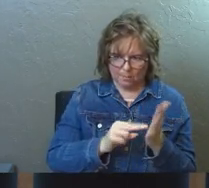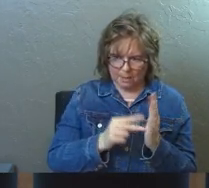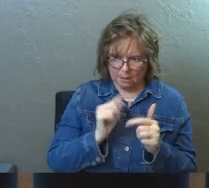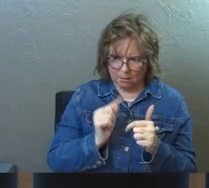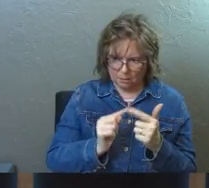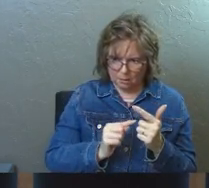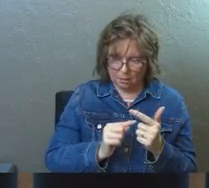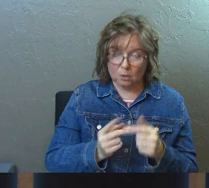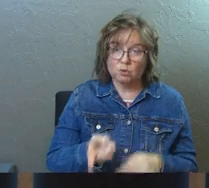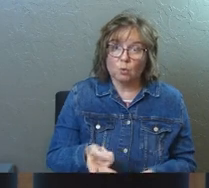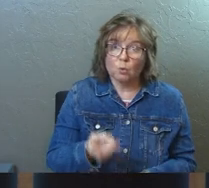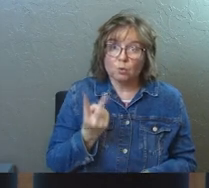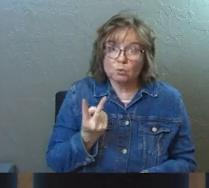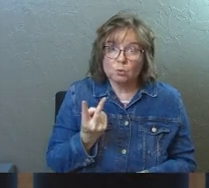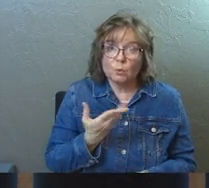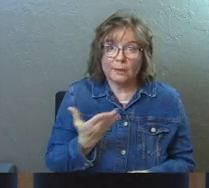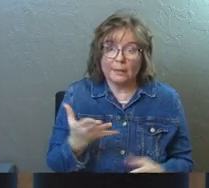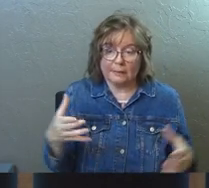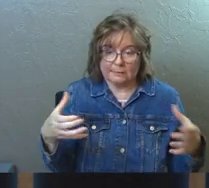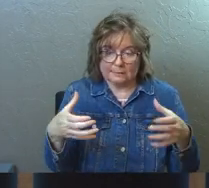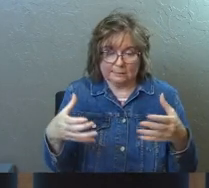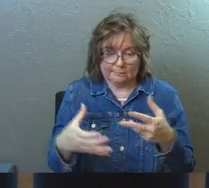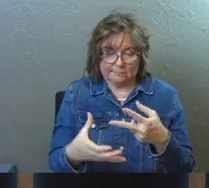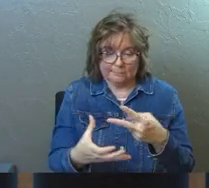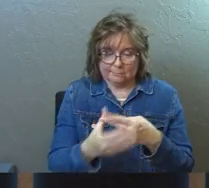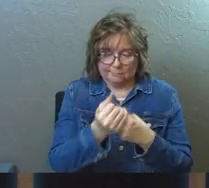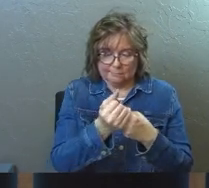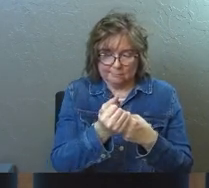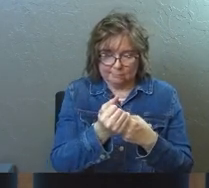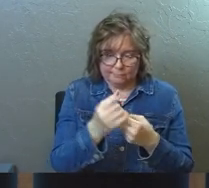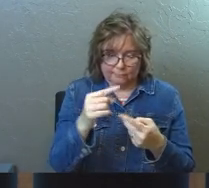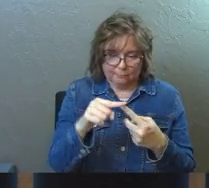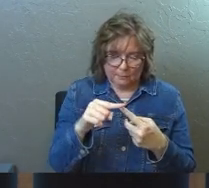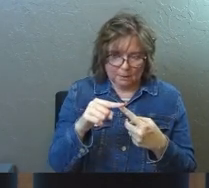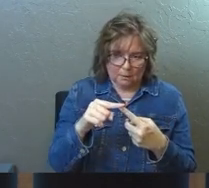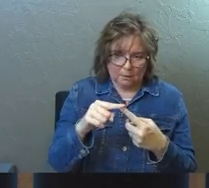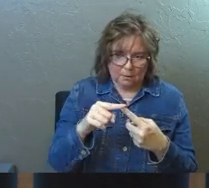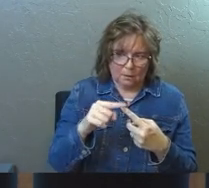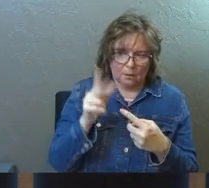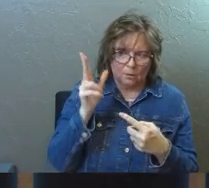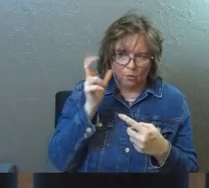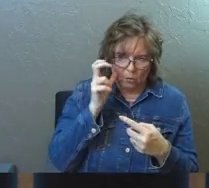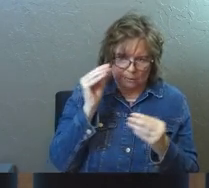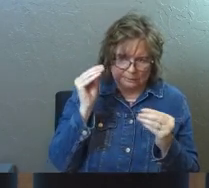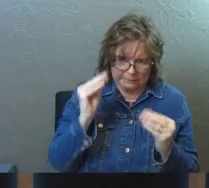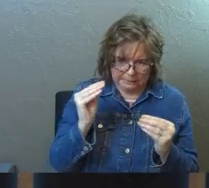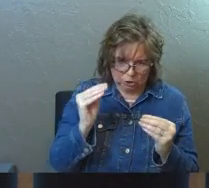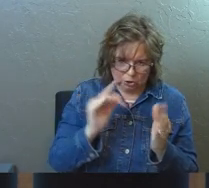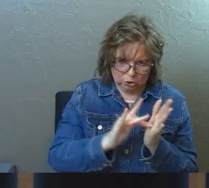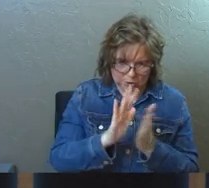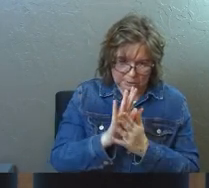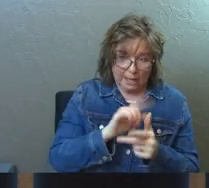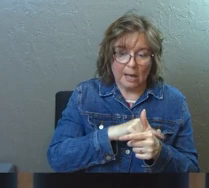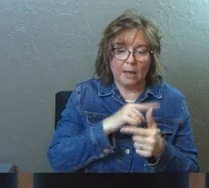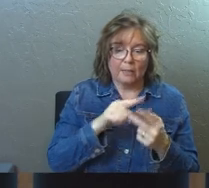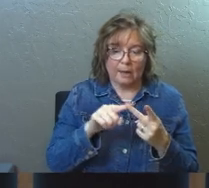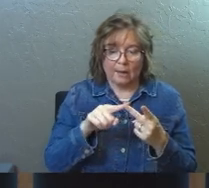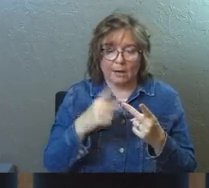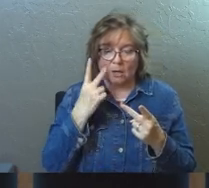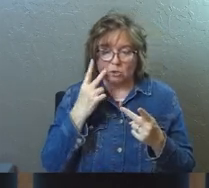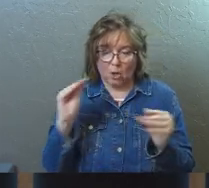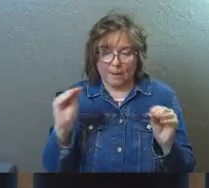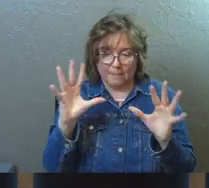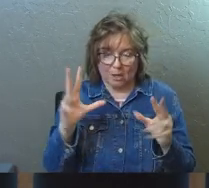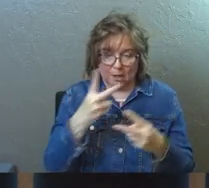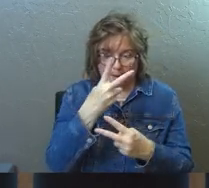happened? Two things actually came together. I heard the teaching about Jesus, and then I saw a miracle. And the